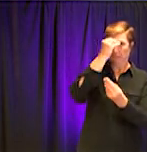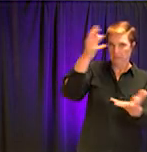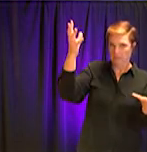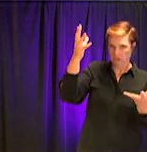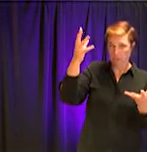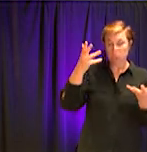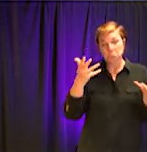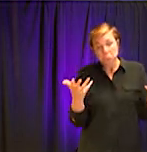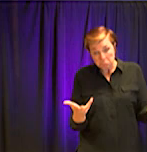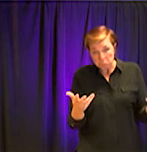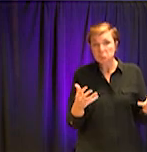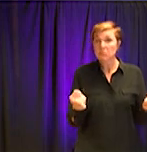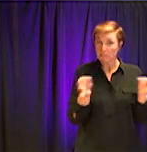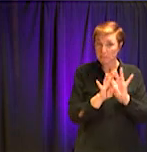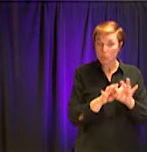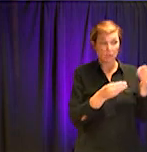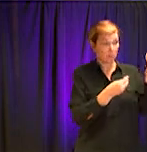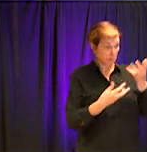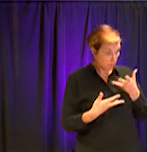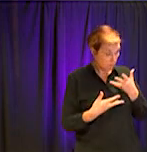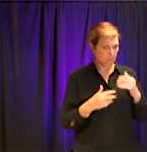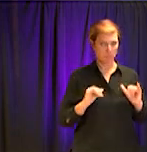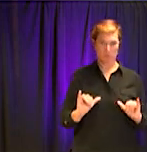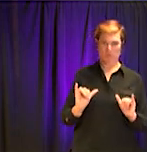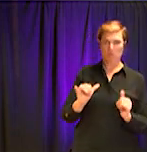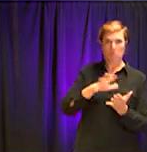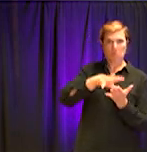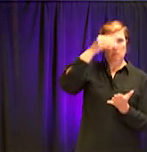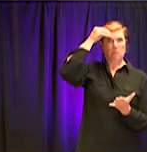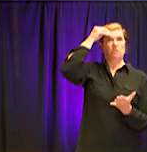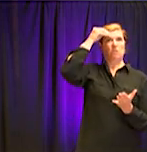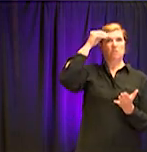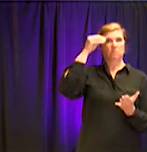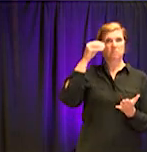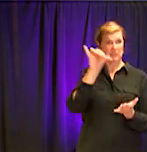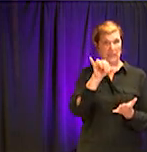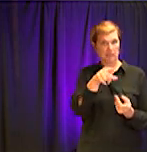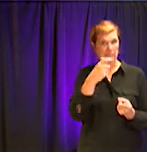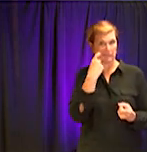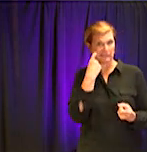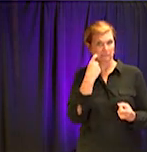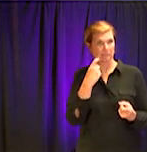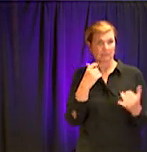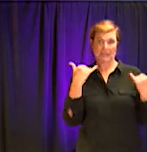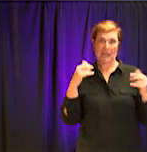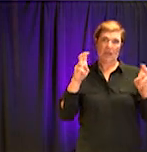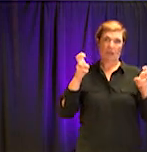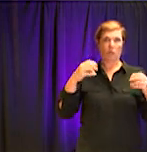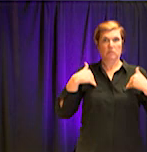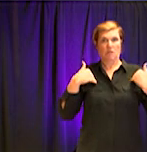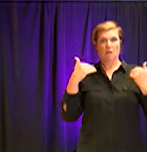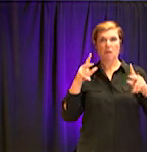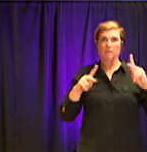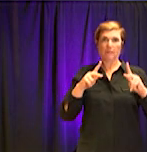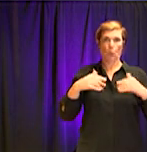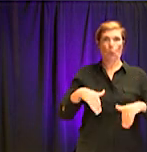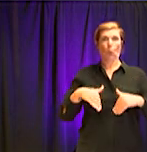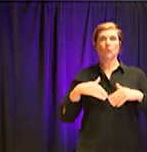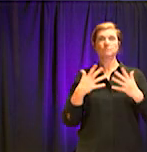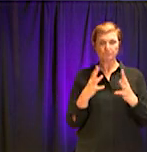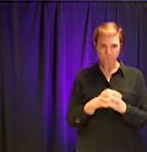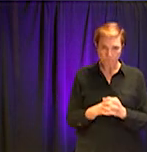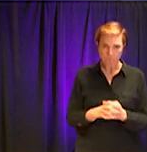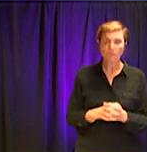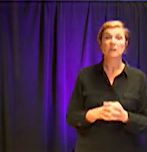And, and the information that you just shared is, is, you know, something just like that. The, you know, the, seniors in our community, those over 80,